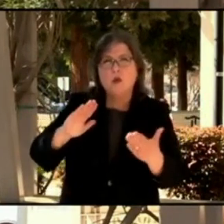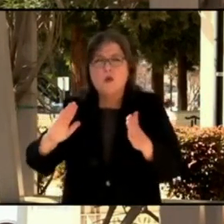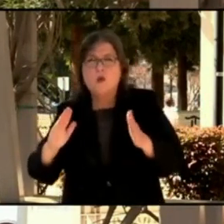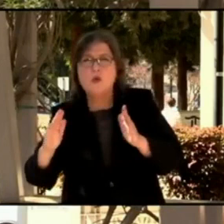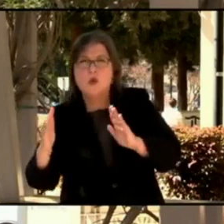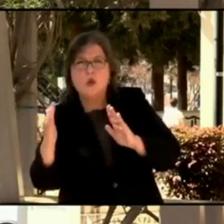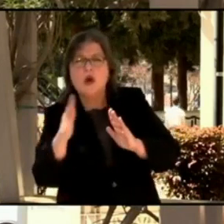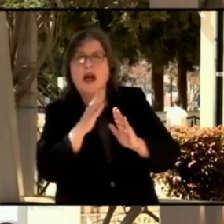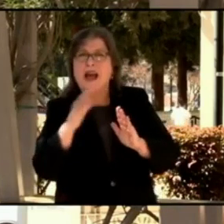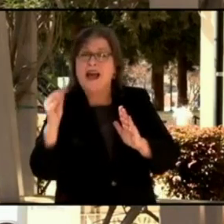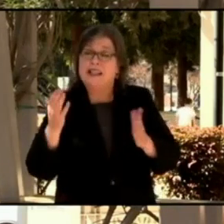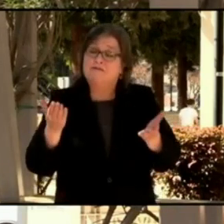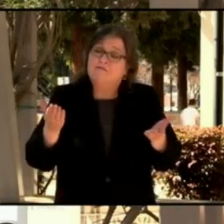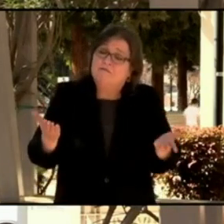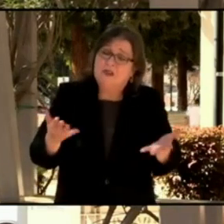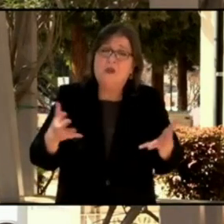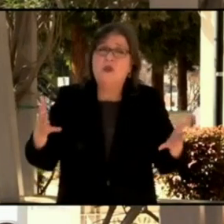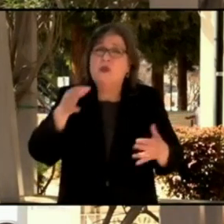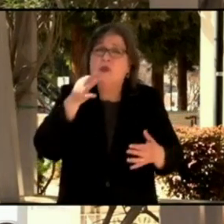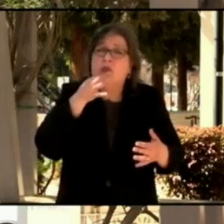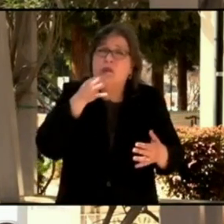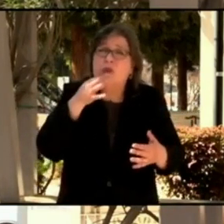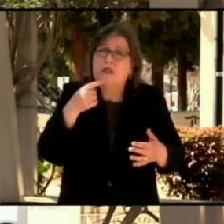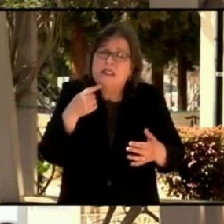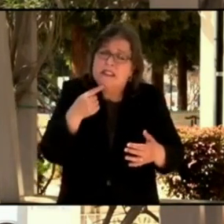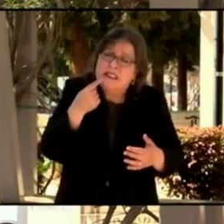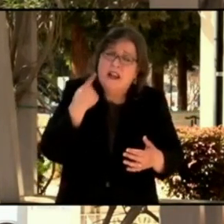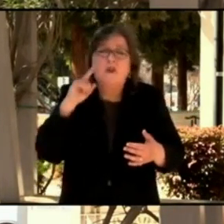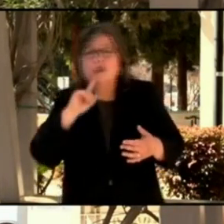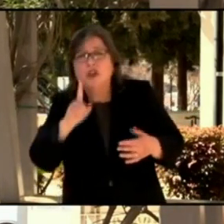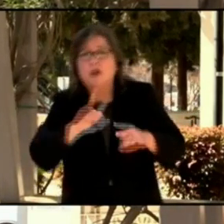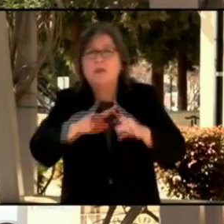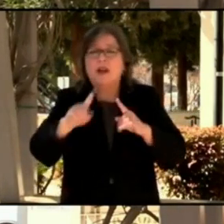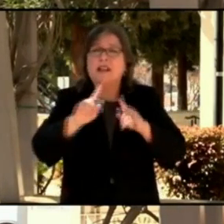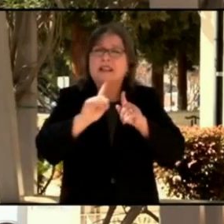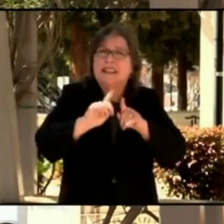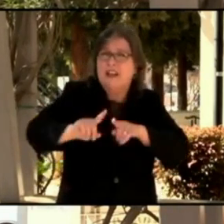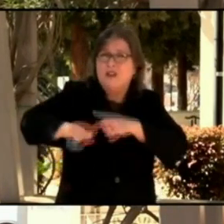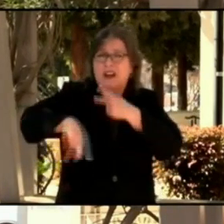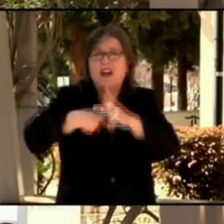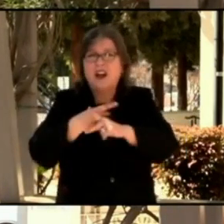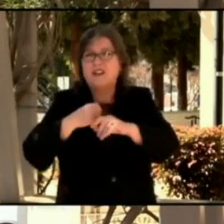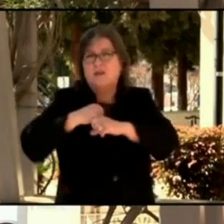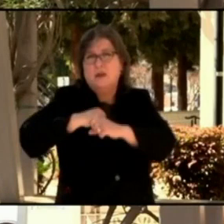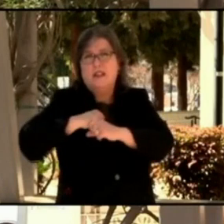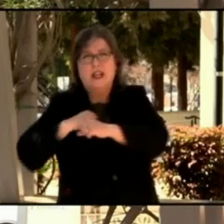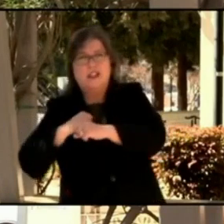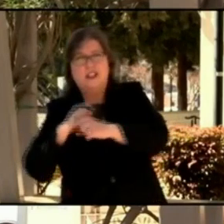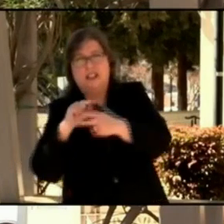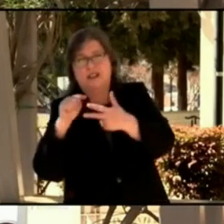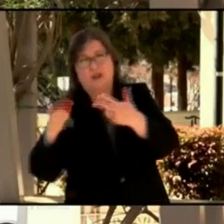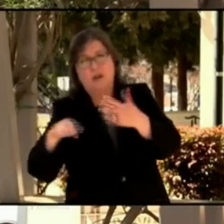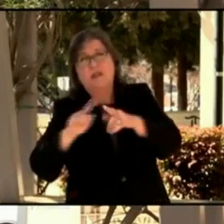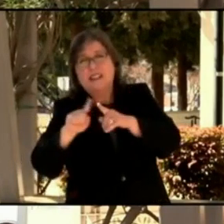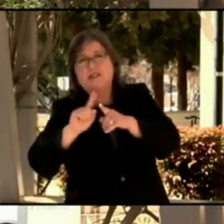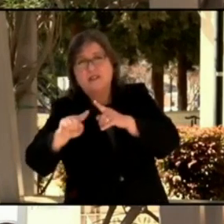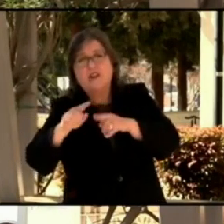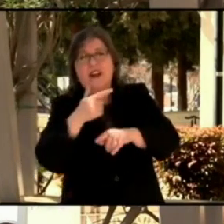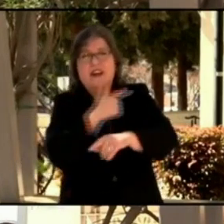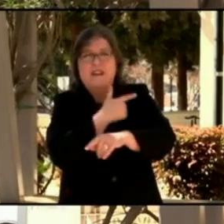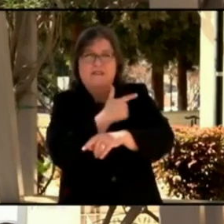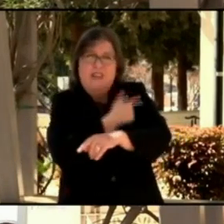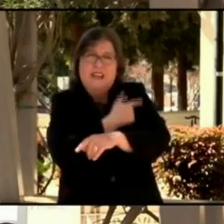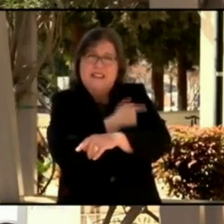but different levels of protection. The key is, though, to overall tamp down the